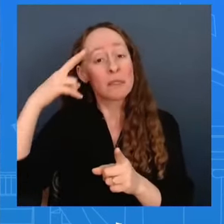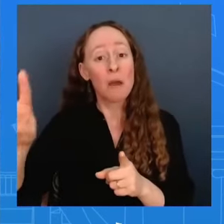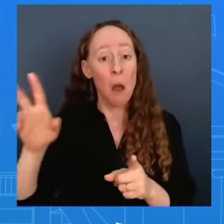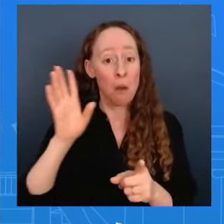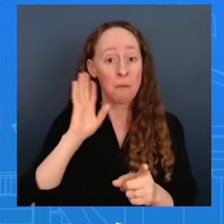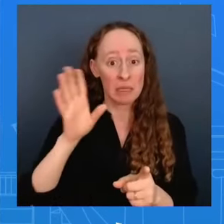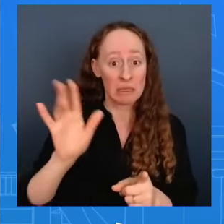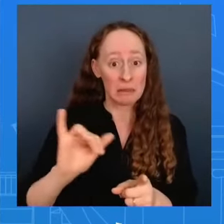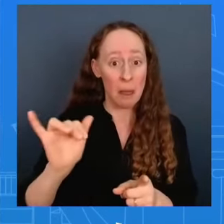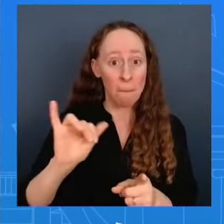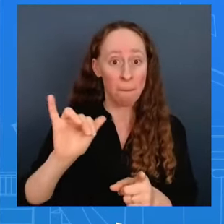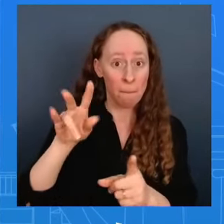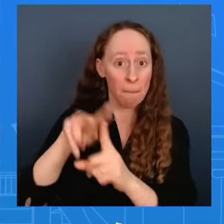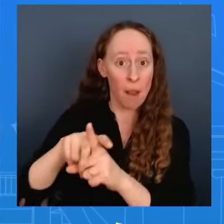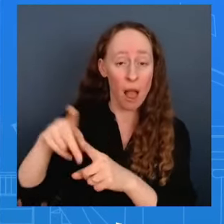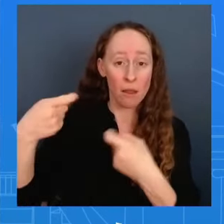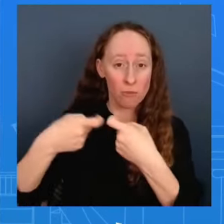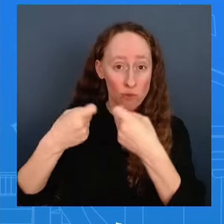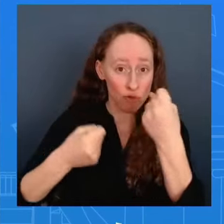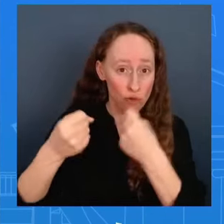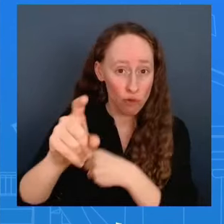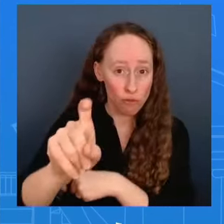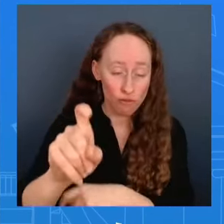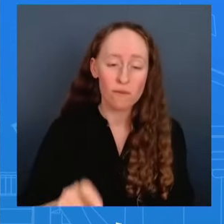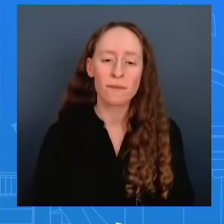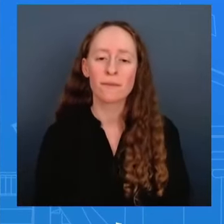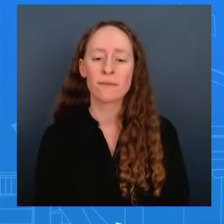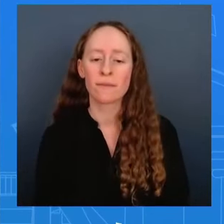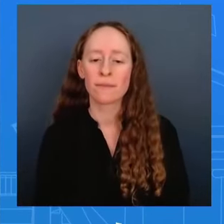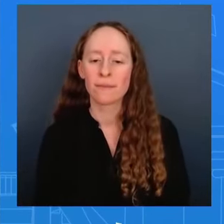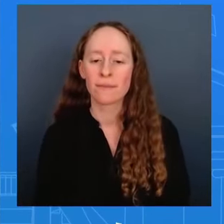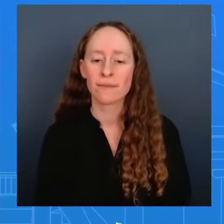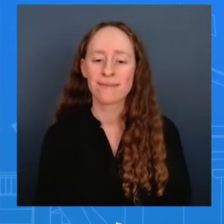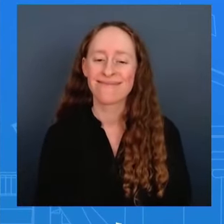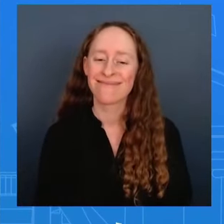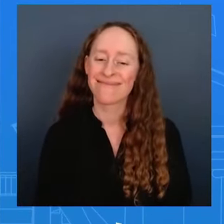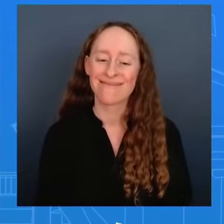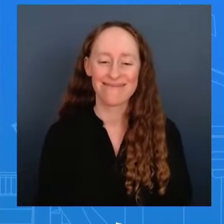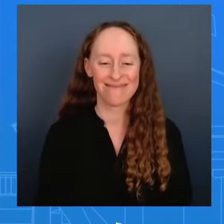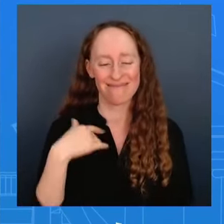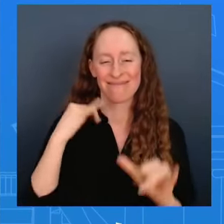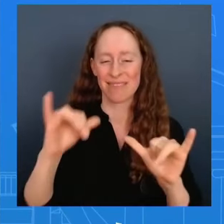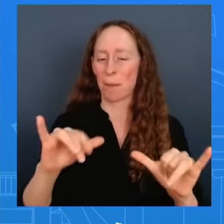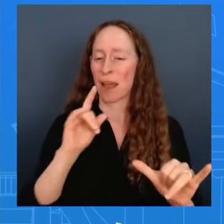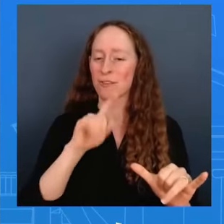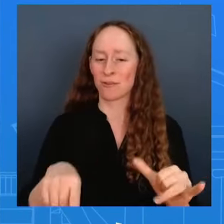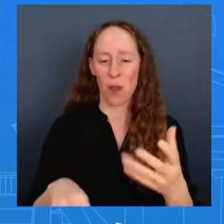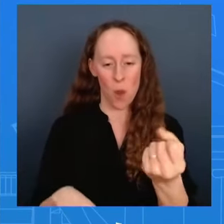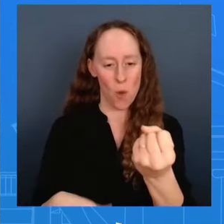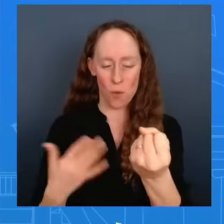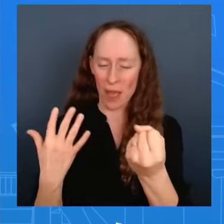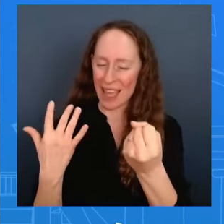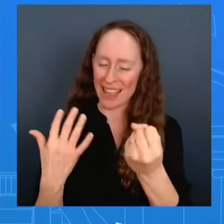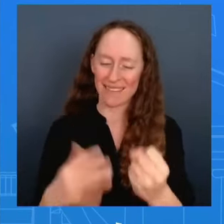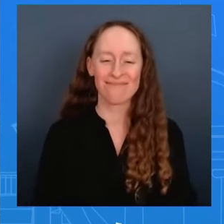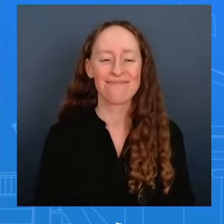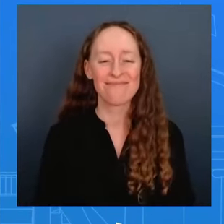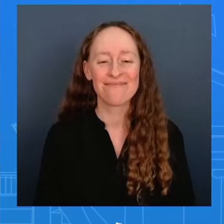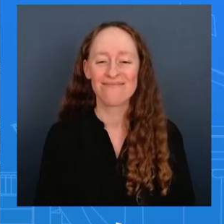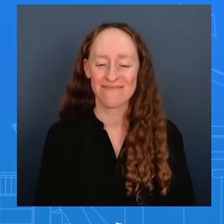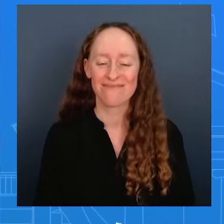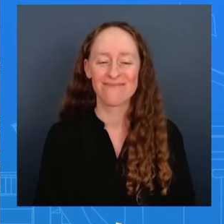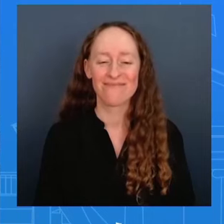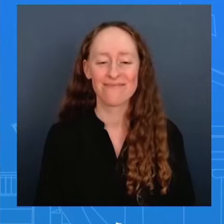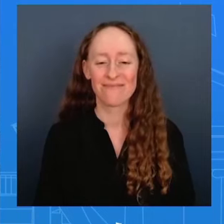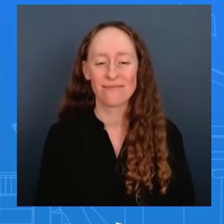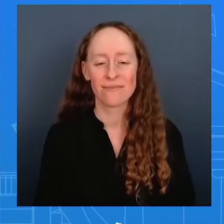i think i'll just rely on the answer i provided before which is stay tuned go ahead amita thank you ambassador it should also come as no surprise that